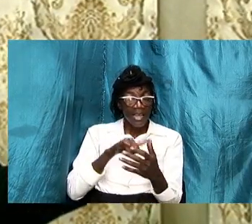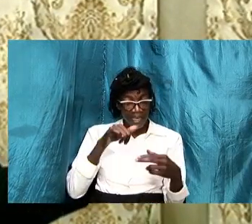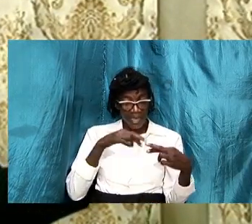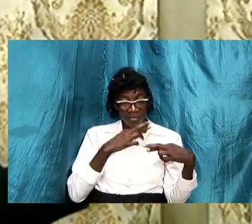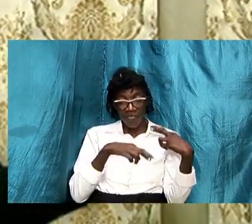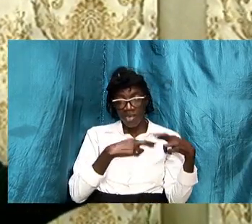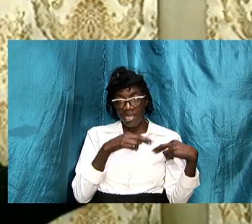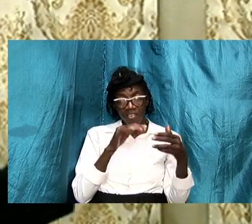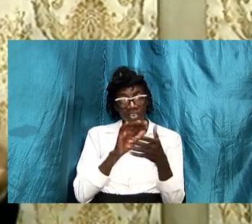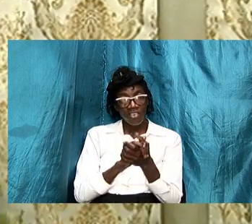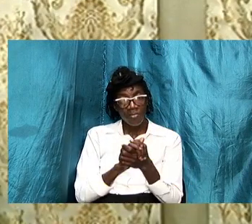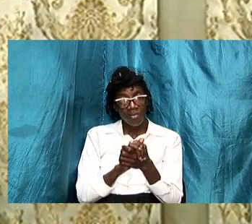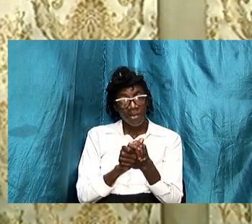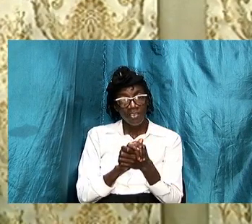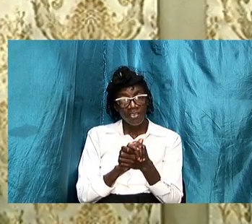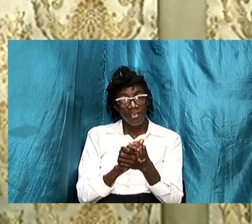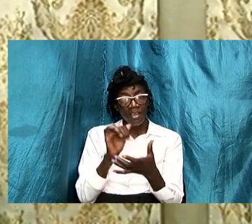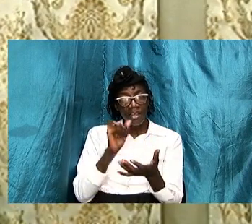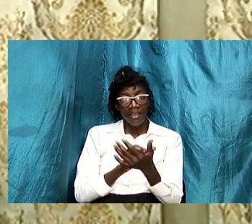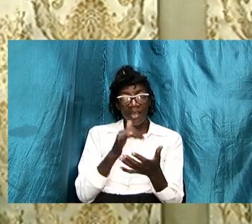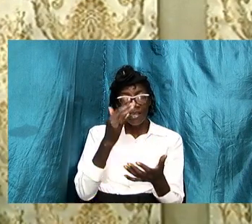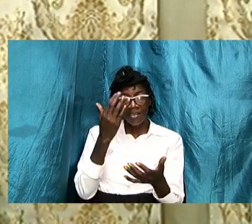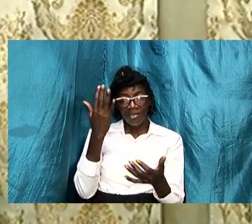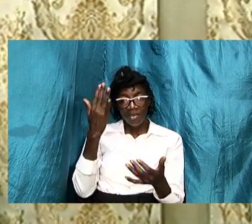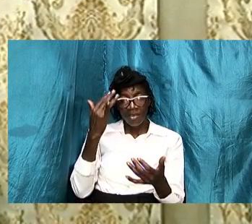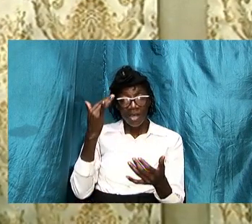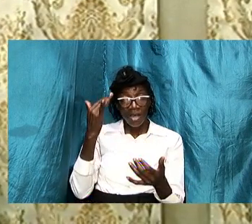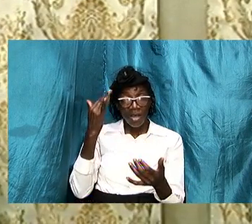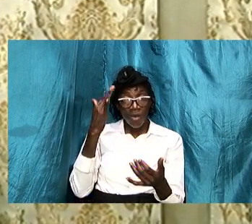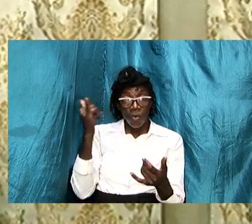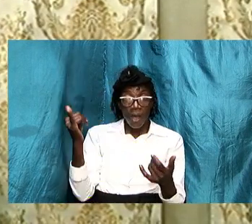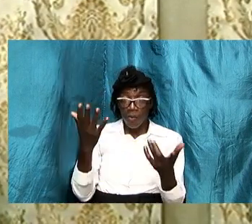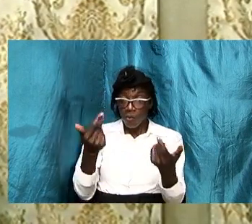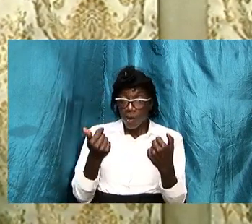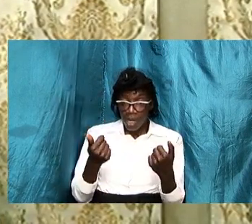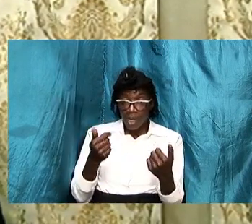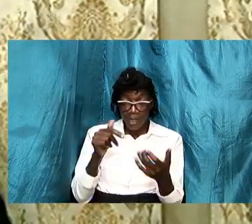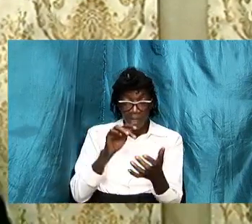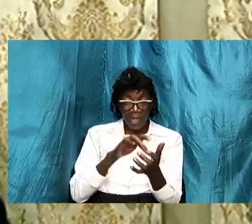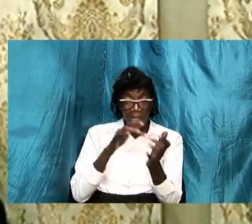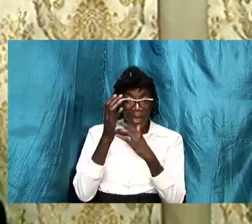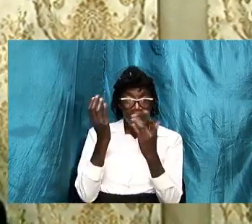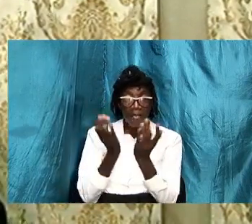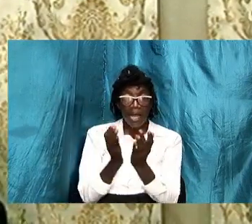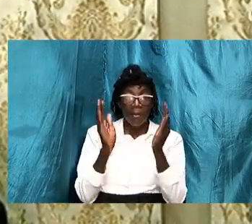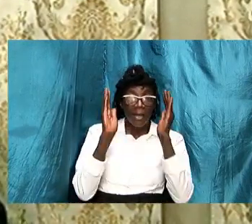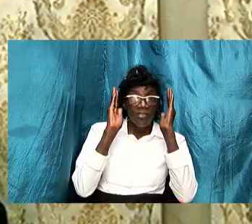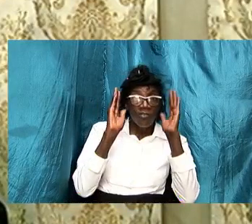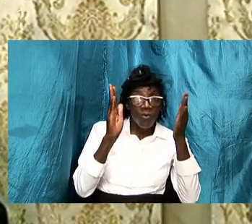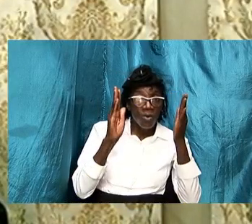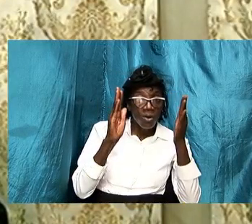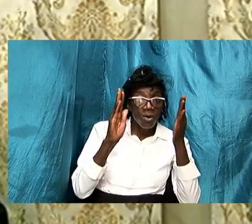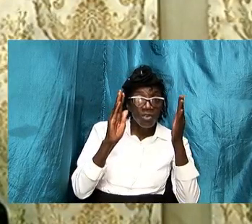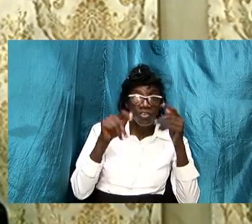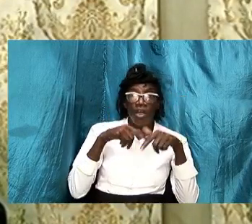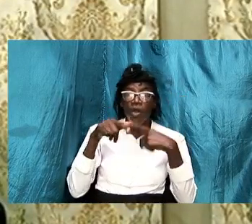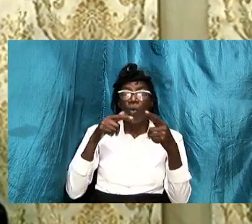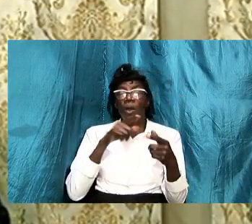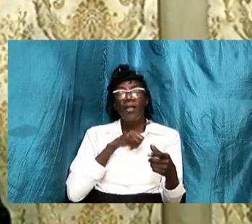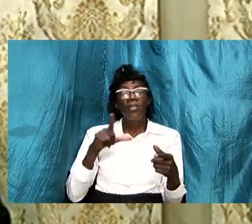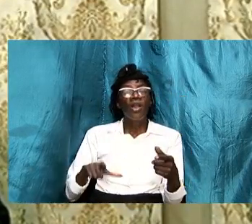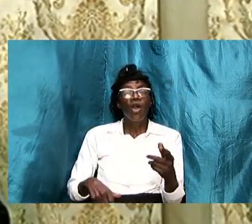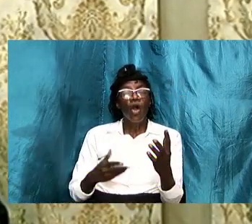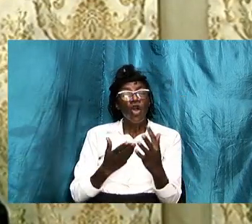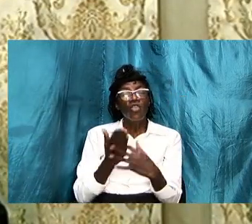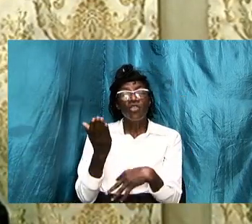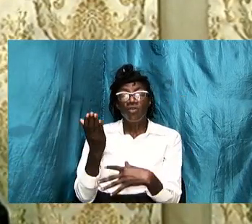marriages and this is why i want us to have the bible as our focus because when the lord through